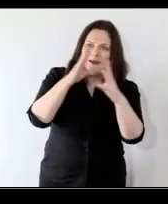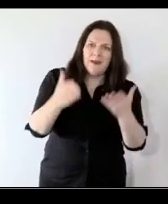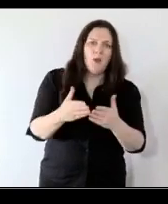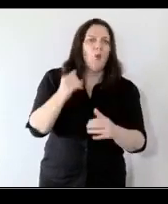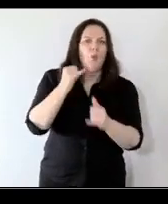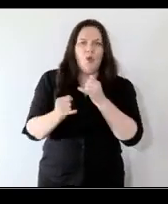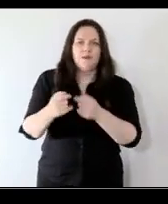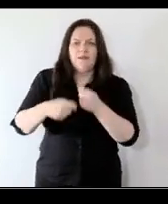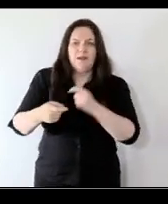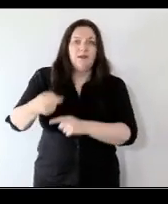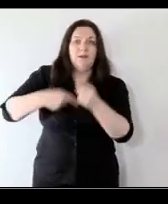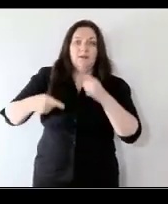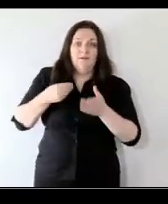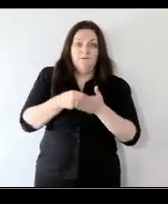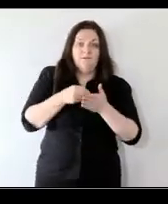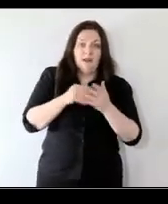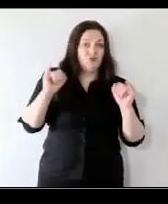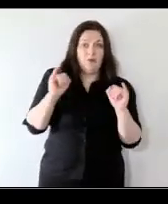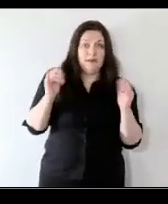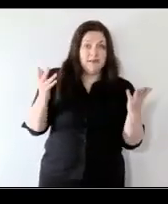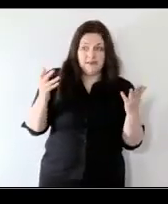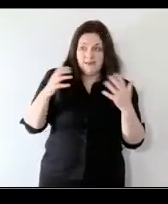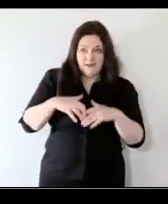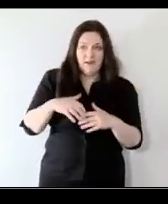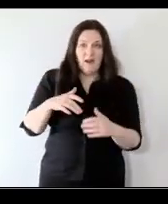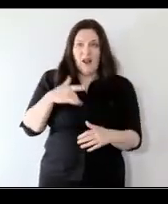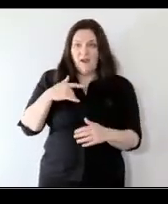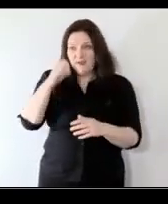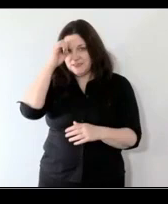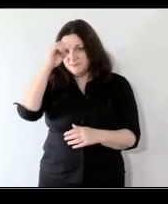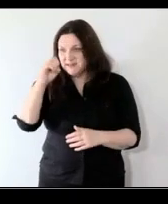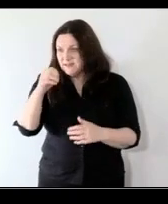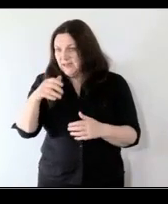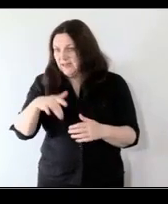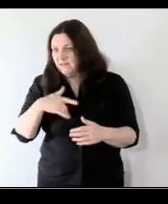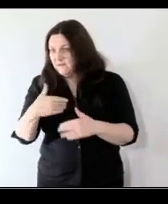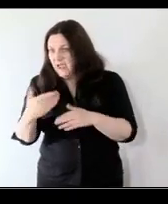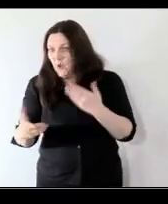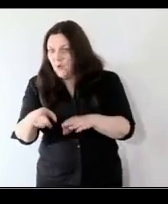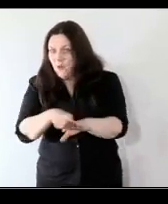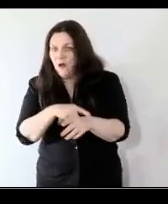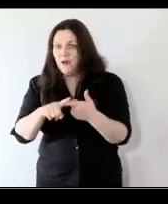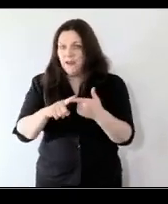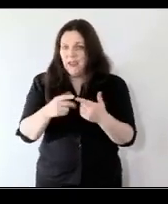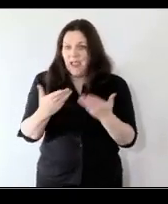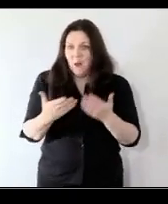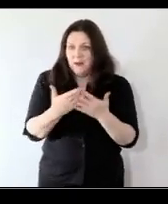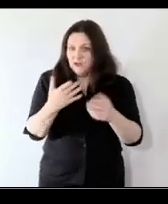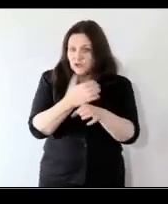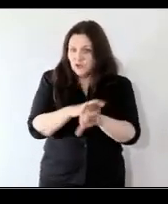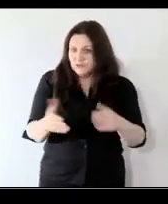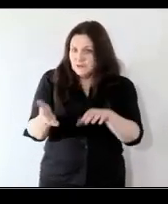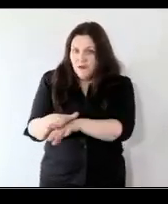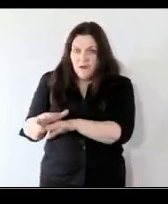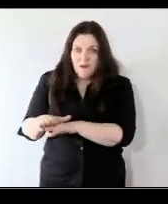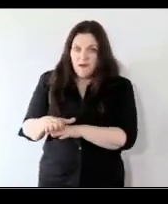at the time of the global financial crisis in terms of our life expectancy our infant mortality and other indicators so